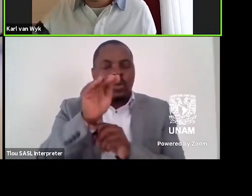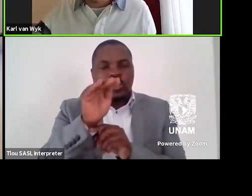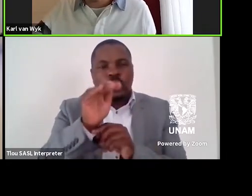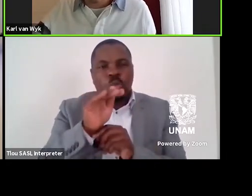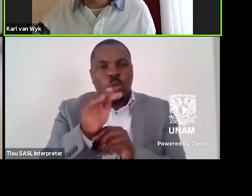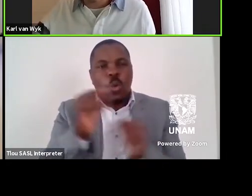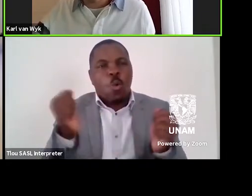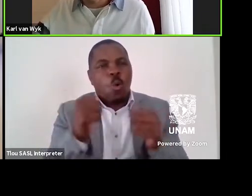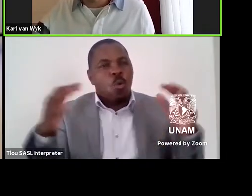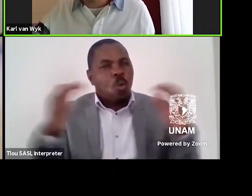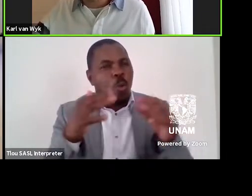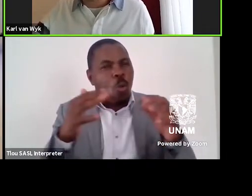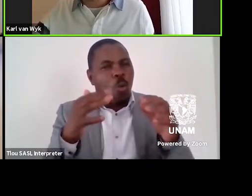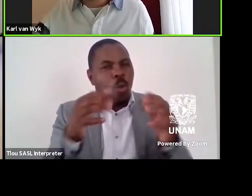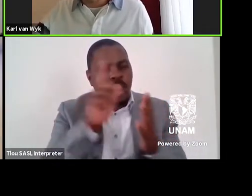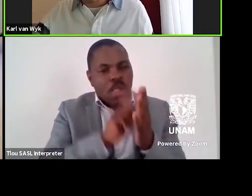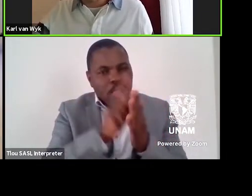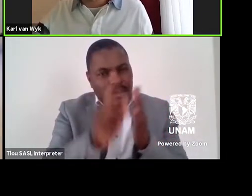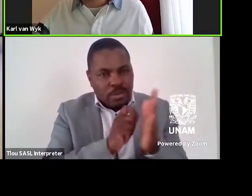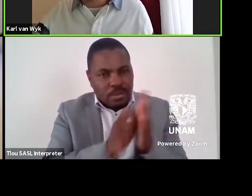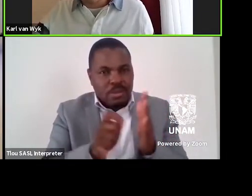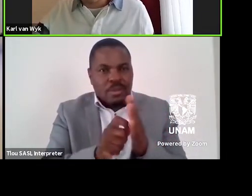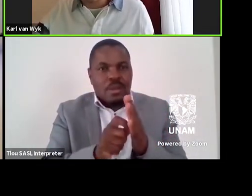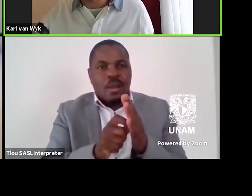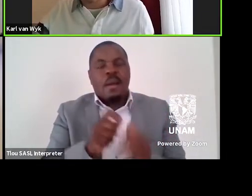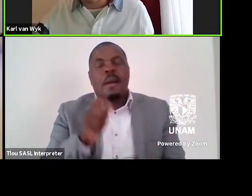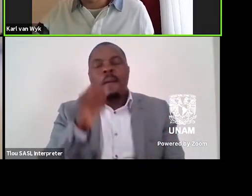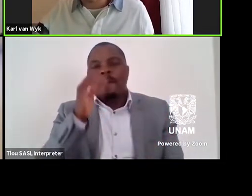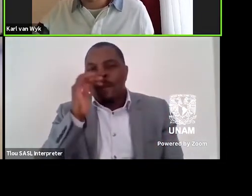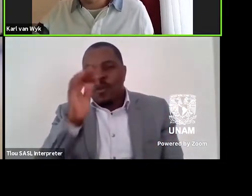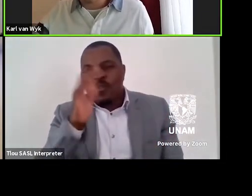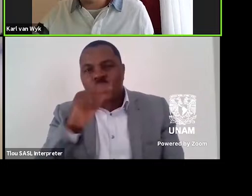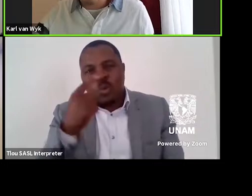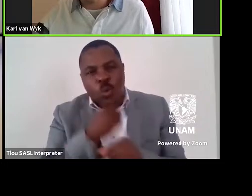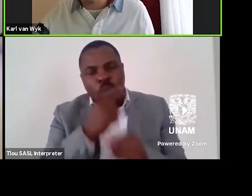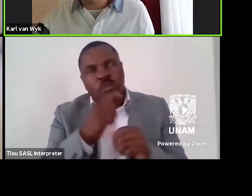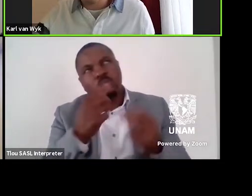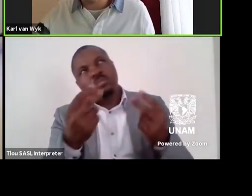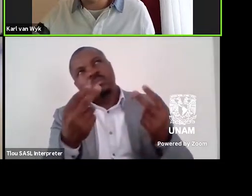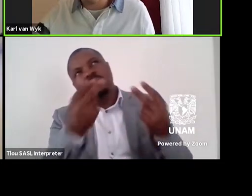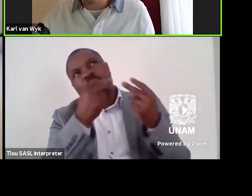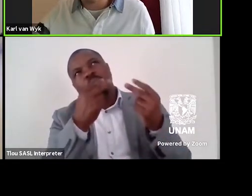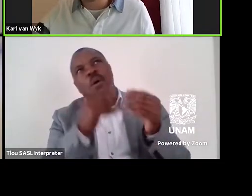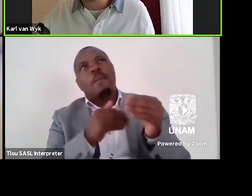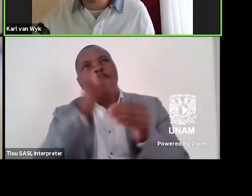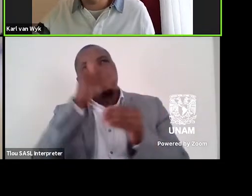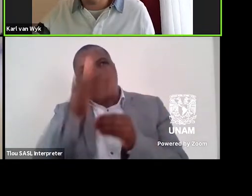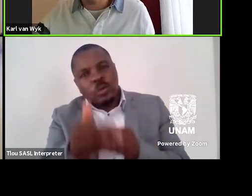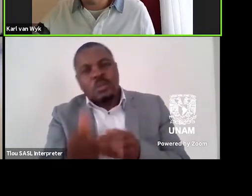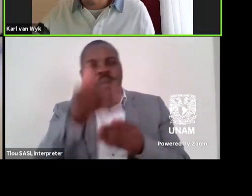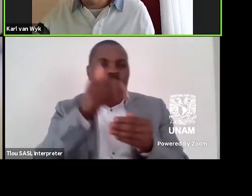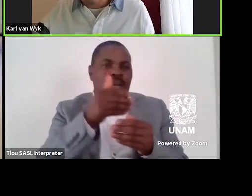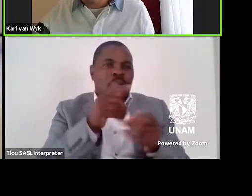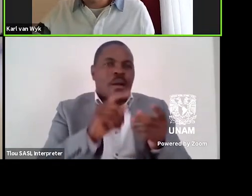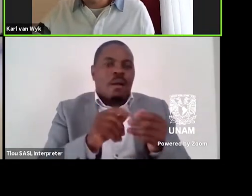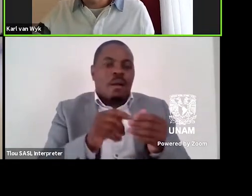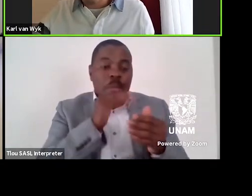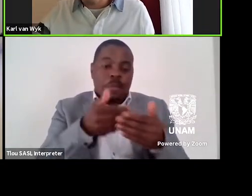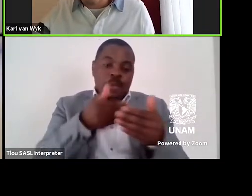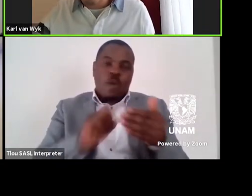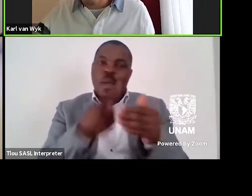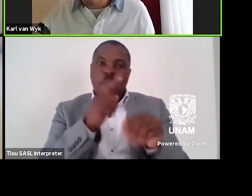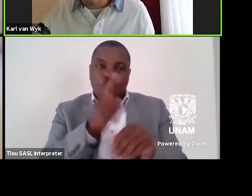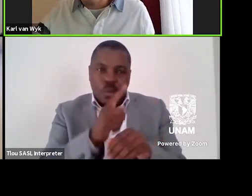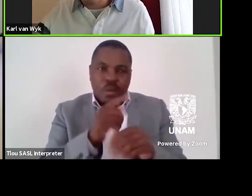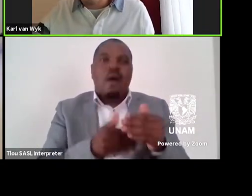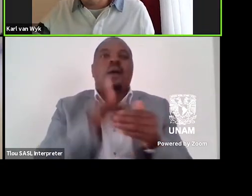our contemporary prophecies look back behind themselves, post, after, what has gone on before. It is true,